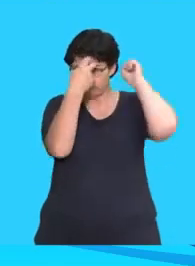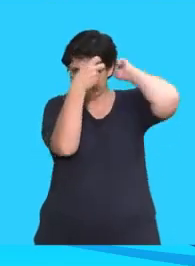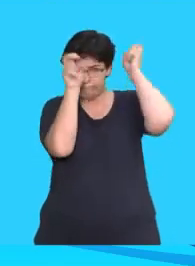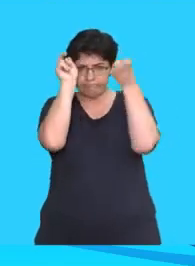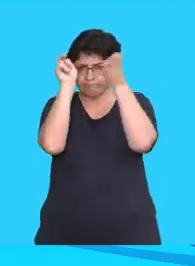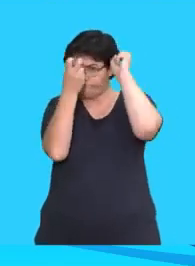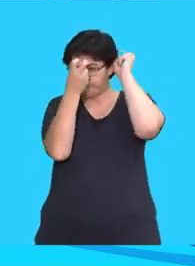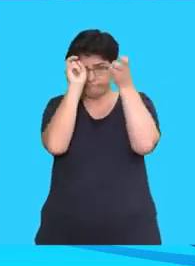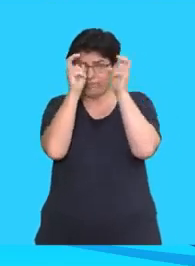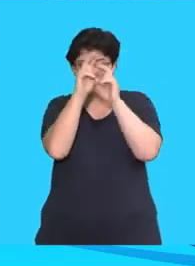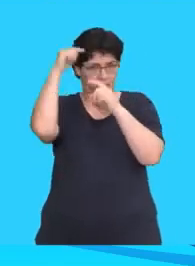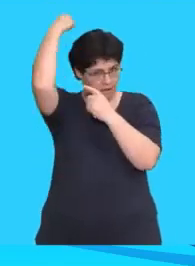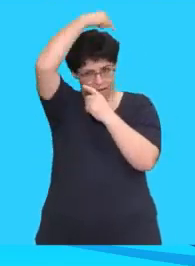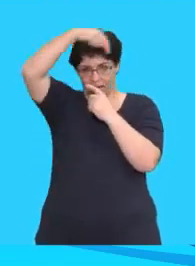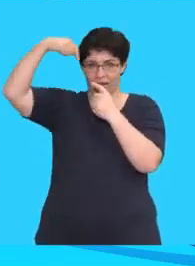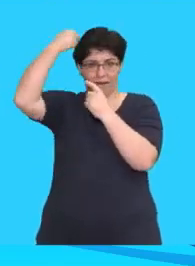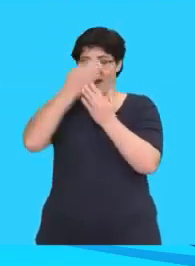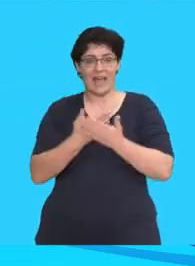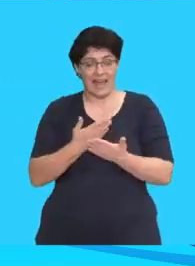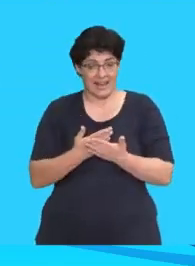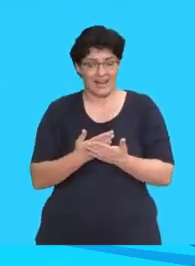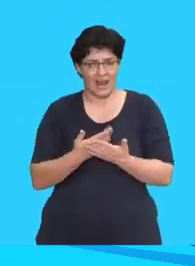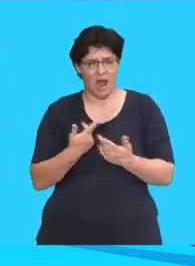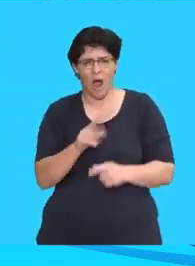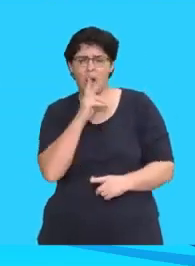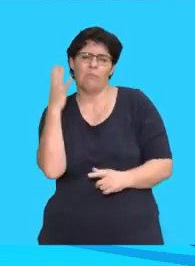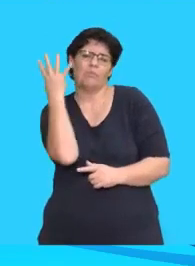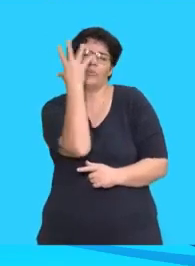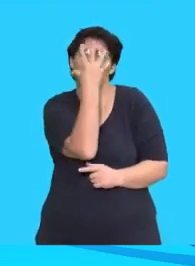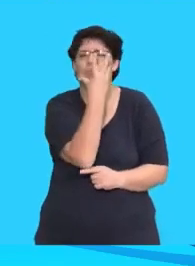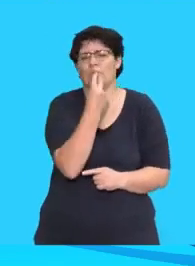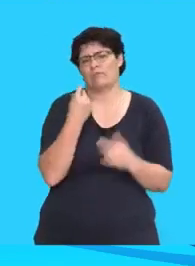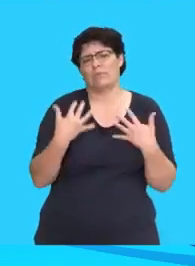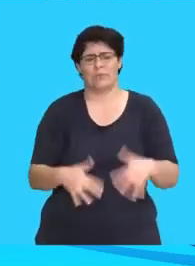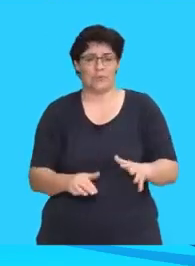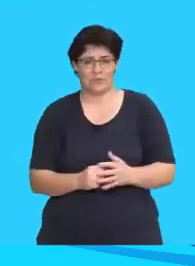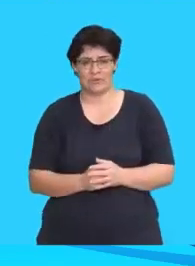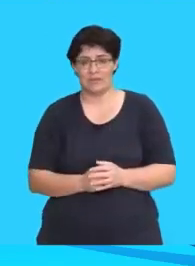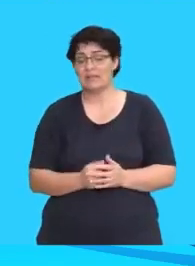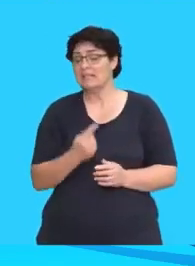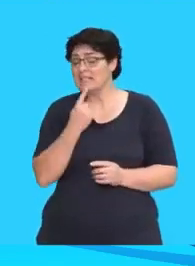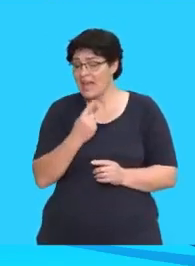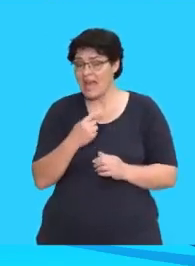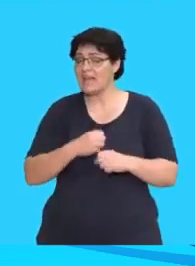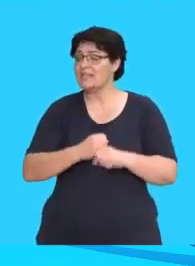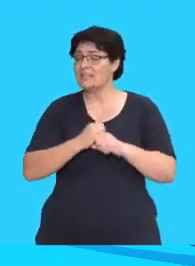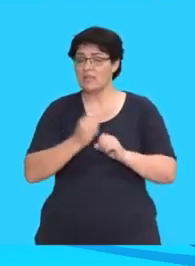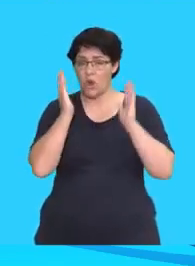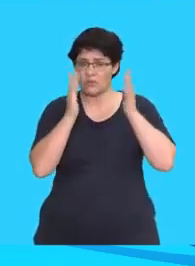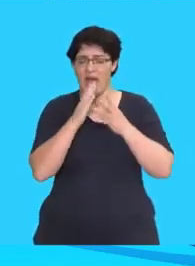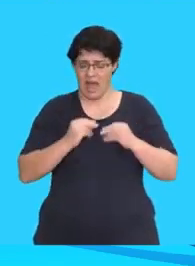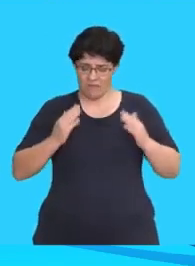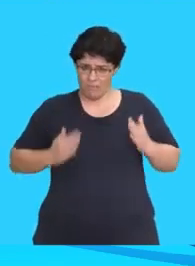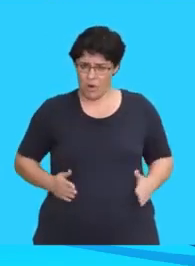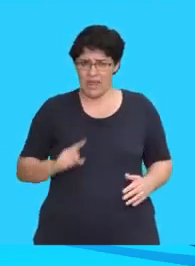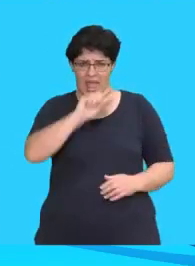so it can see all around. They are really beautiful. Say, a seahorse has an